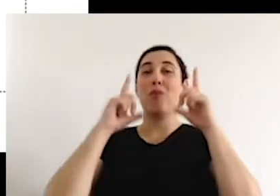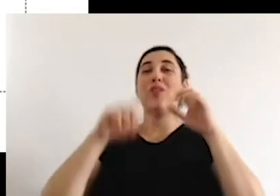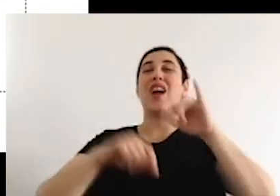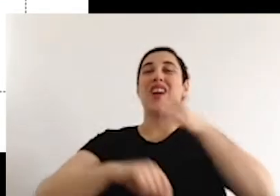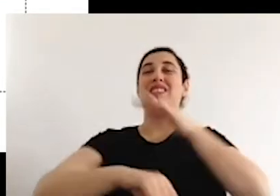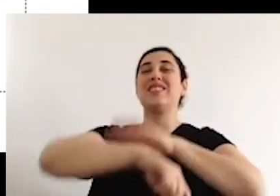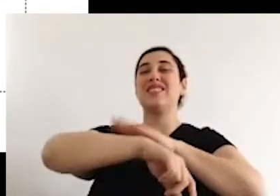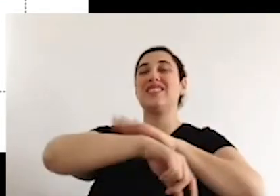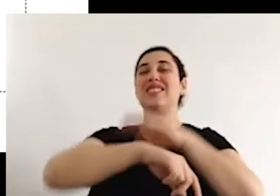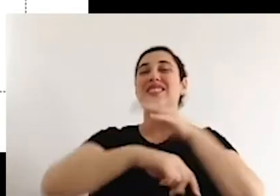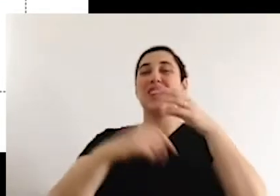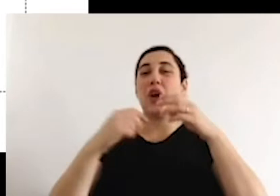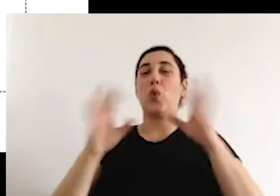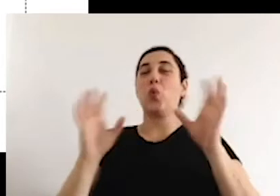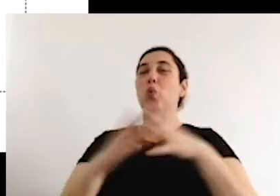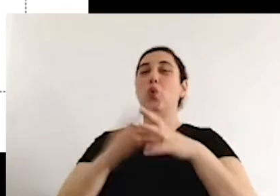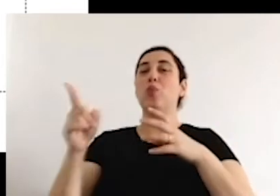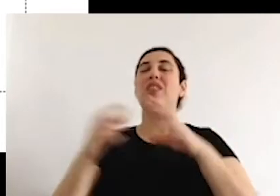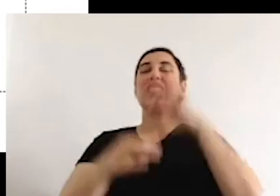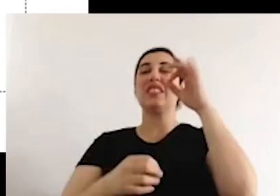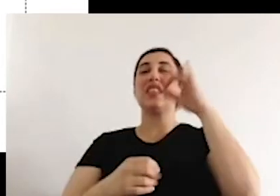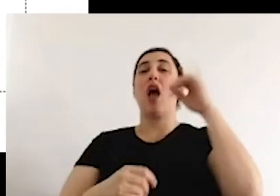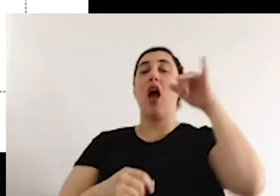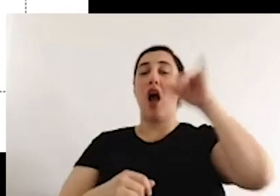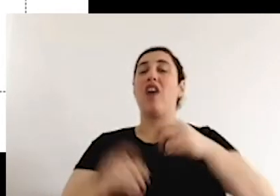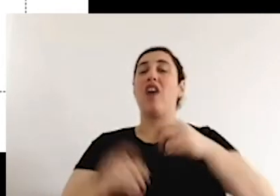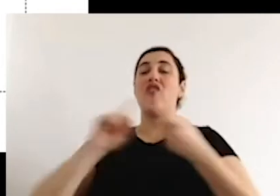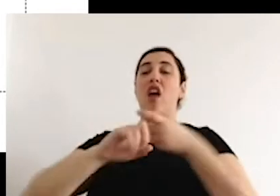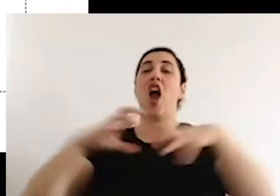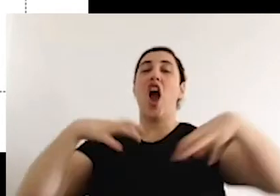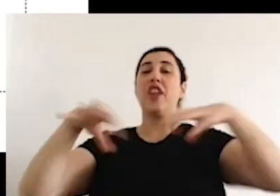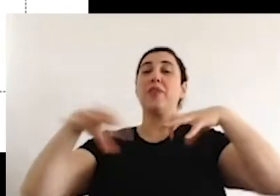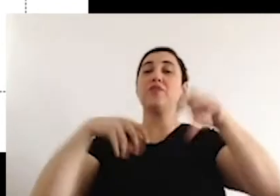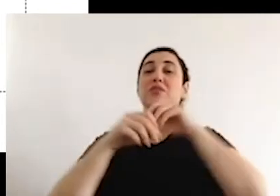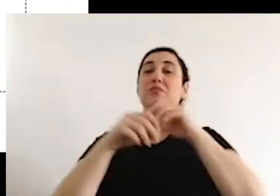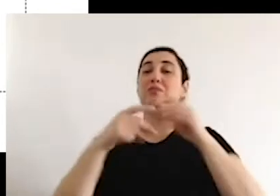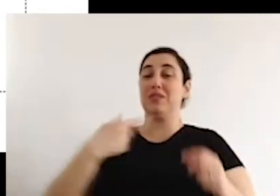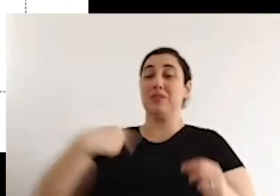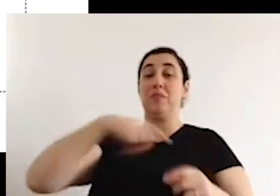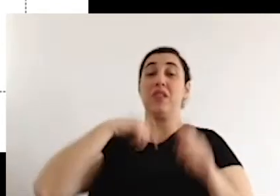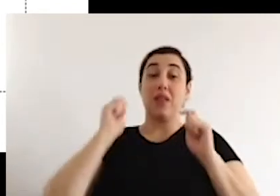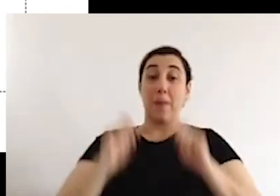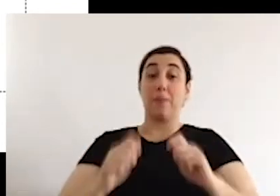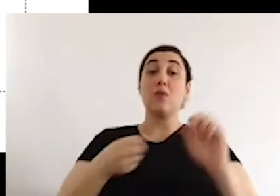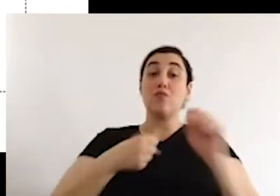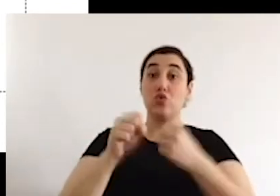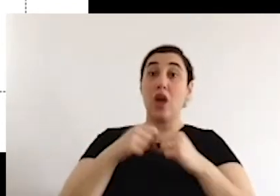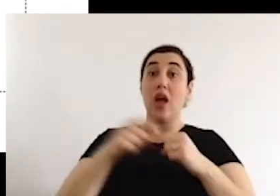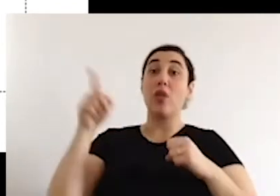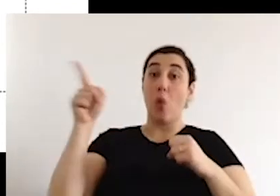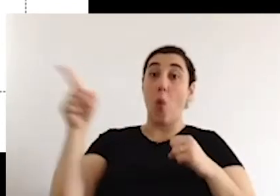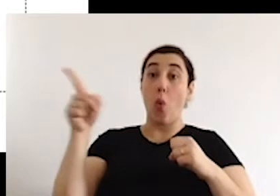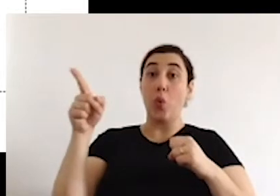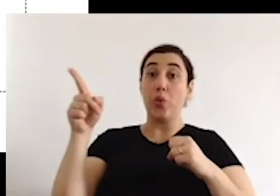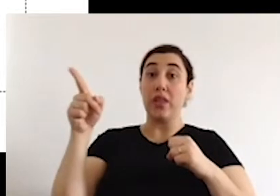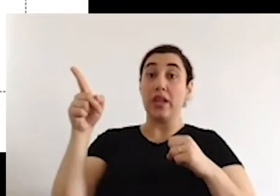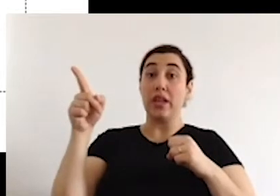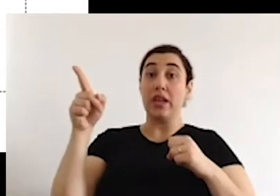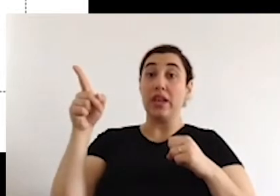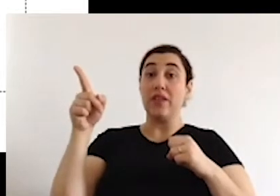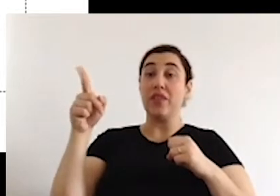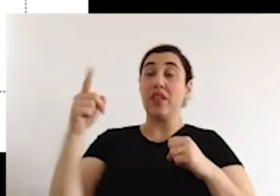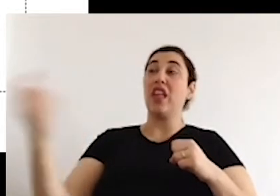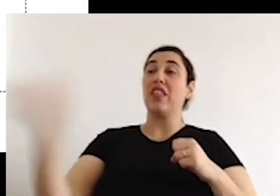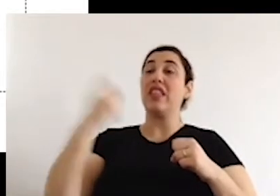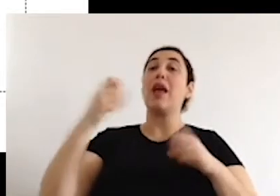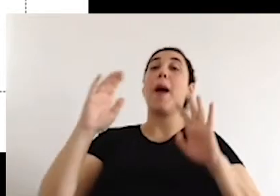Meanwhile, the radical of far right, the populist right, will continue to attack